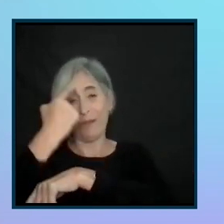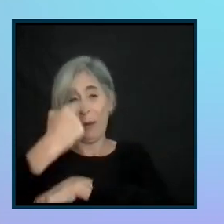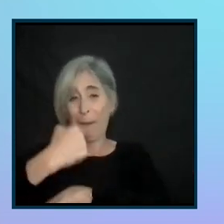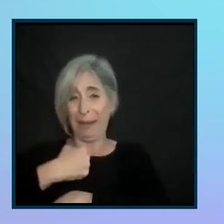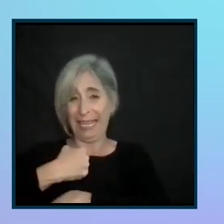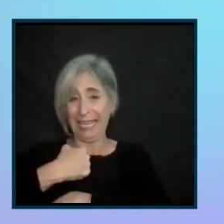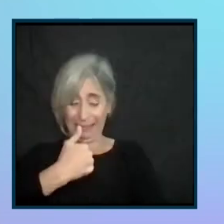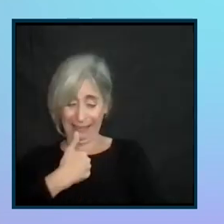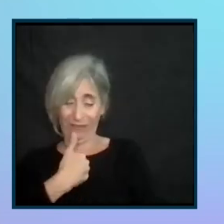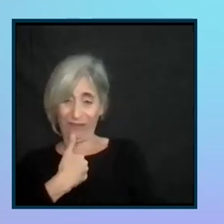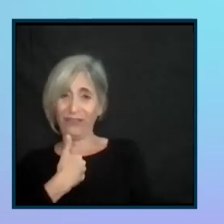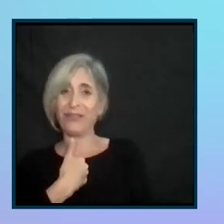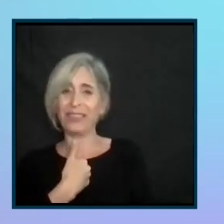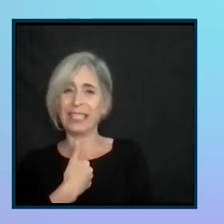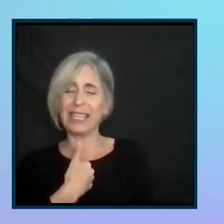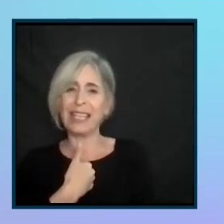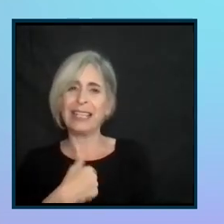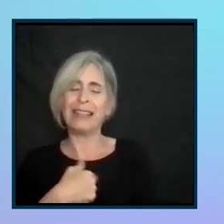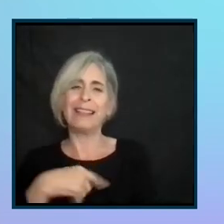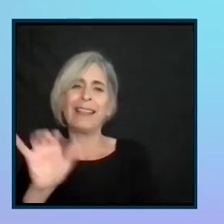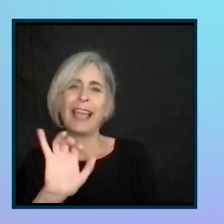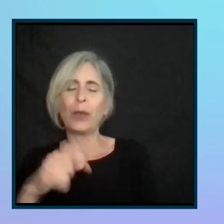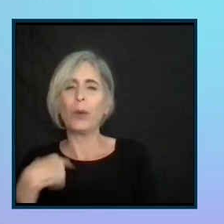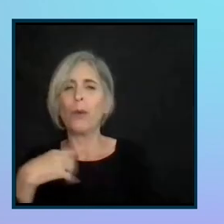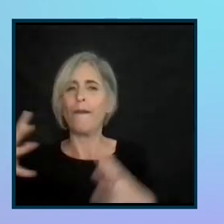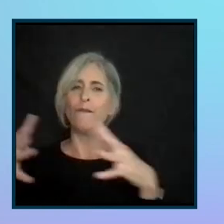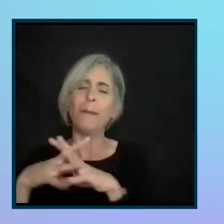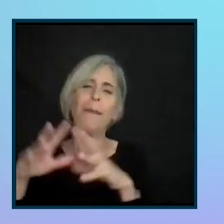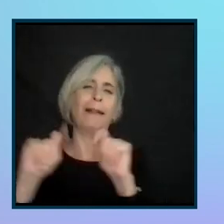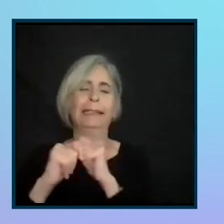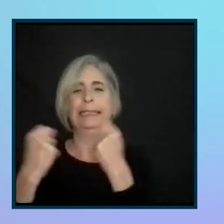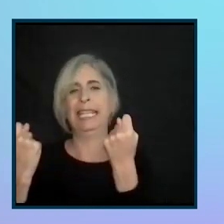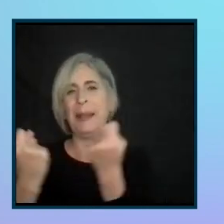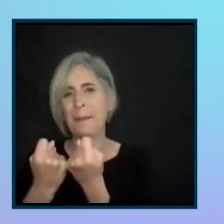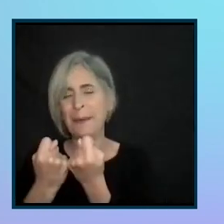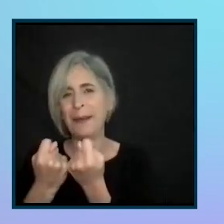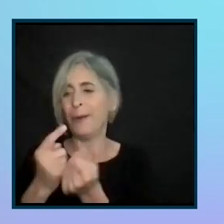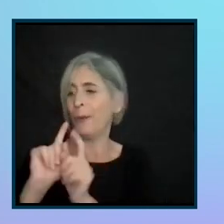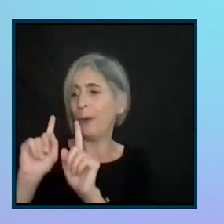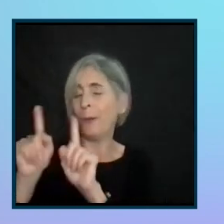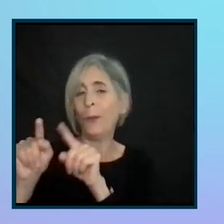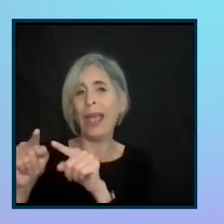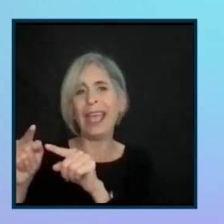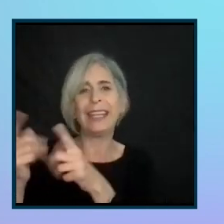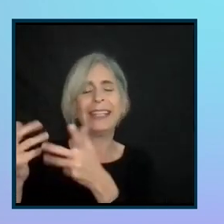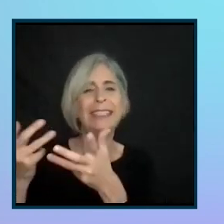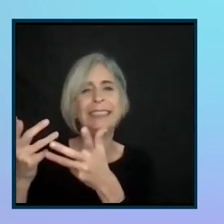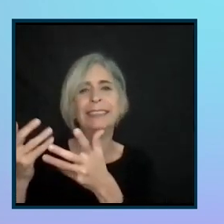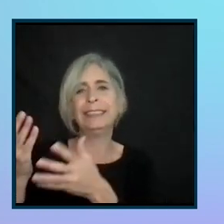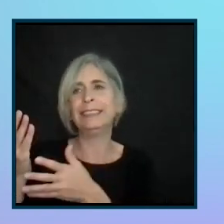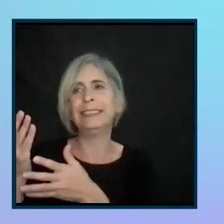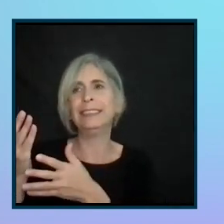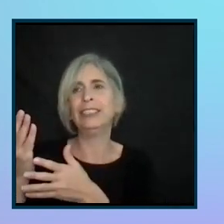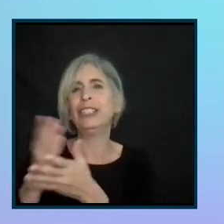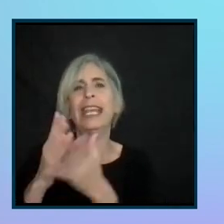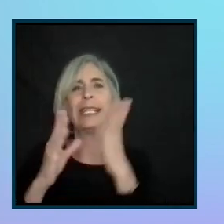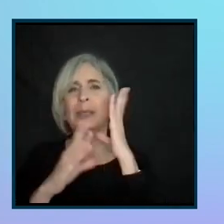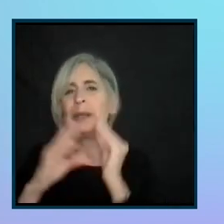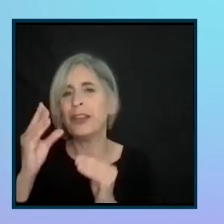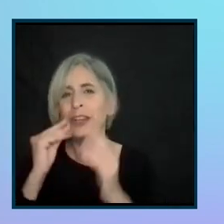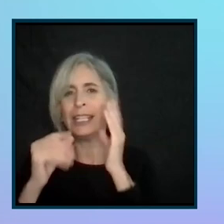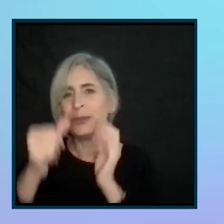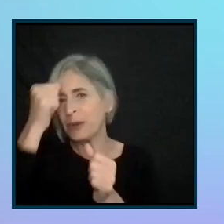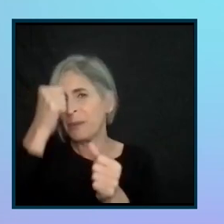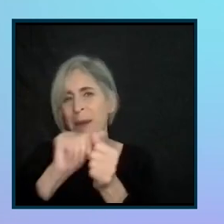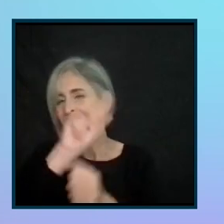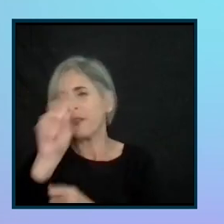personally, it's like we were a football team and we went through something that I think we'll never forget. And I think we'll